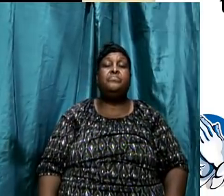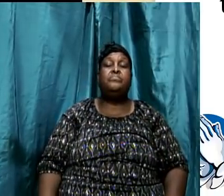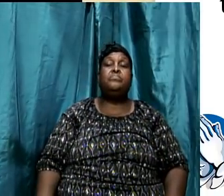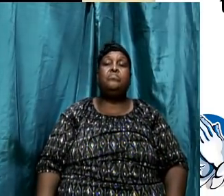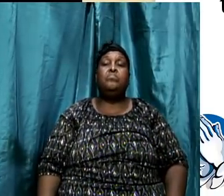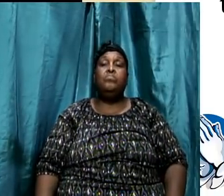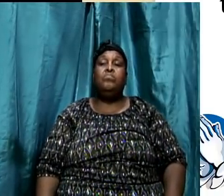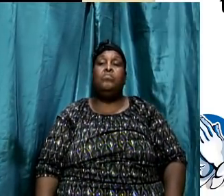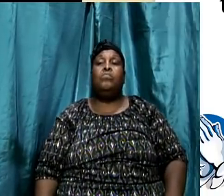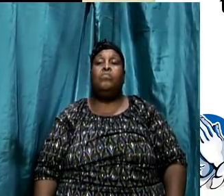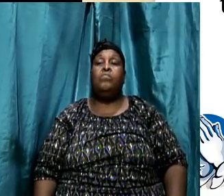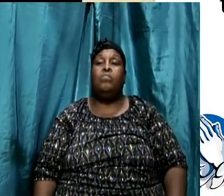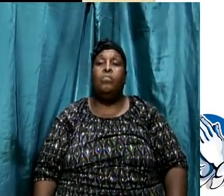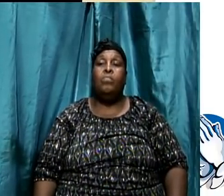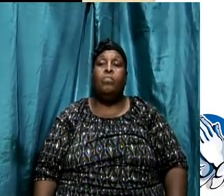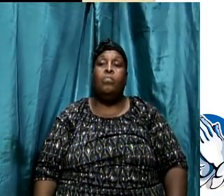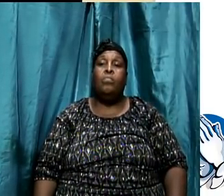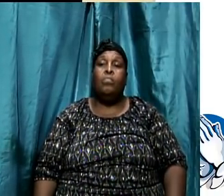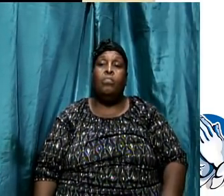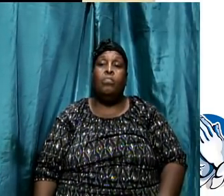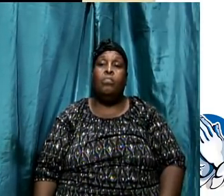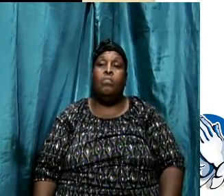other slide.